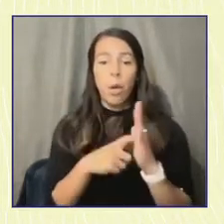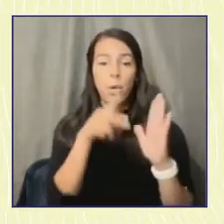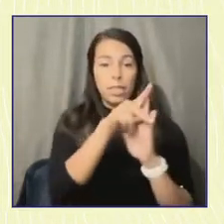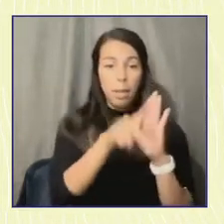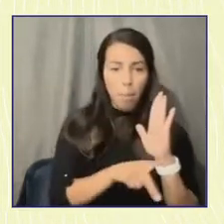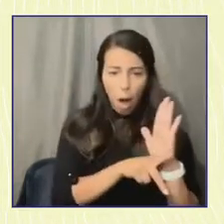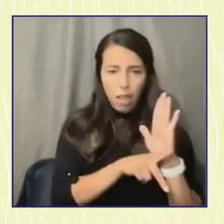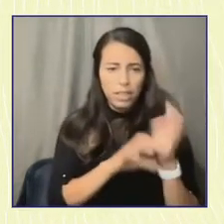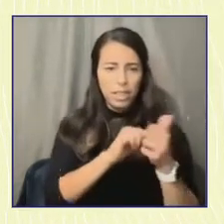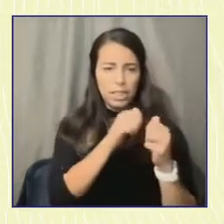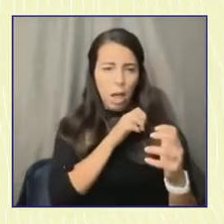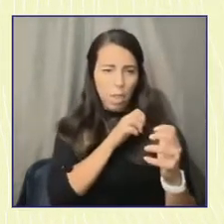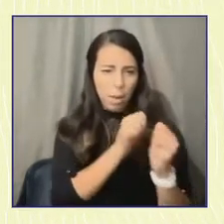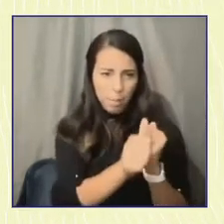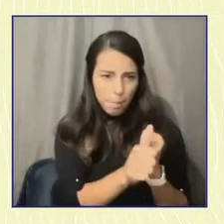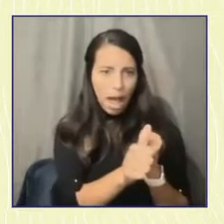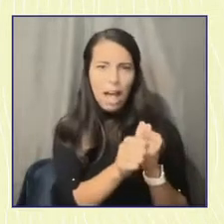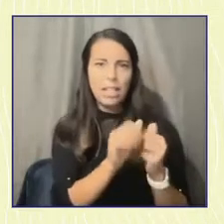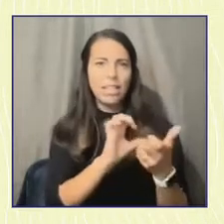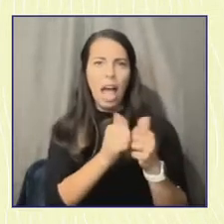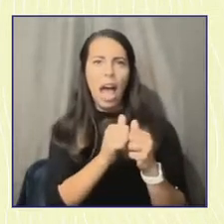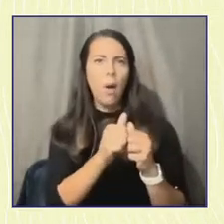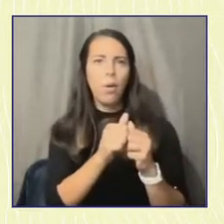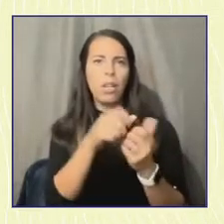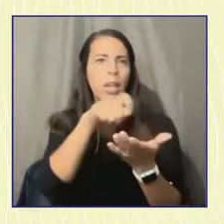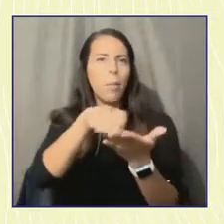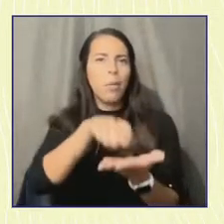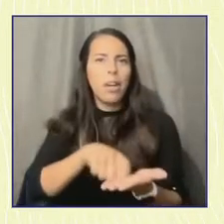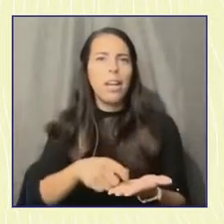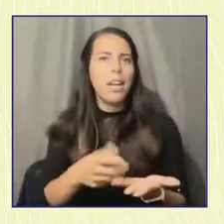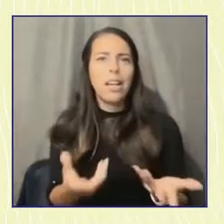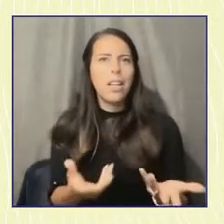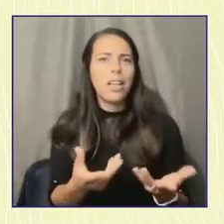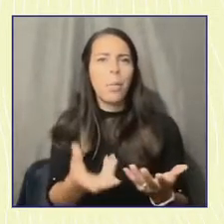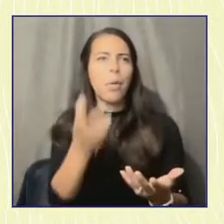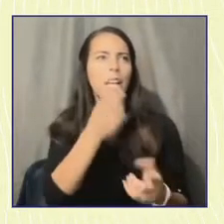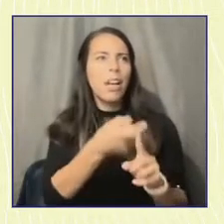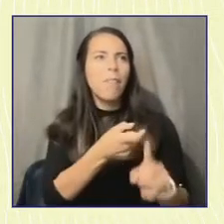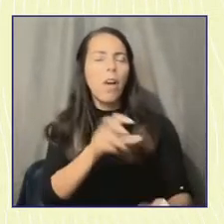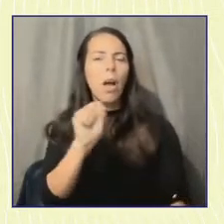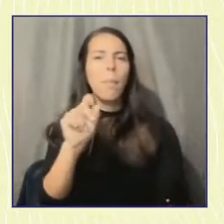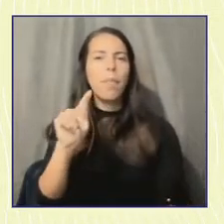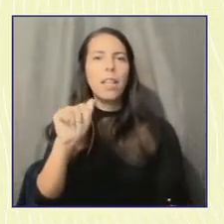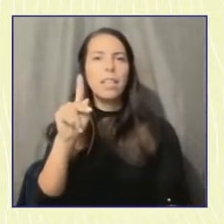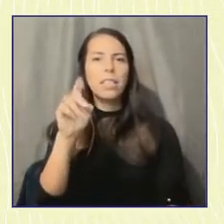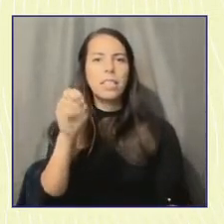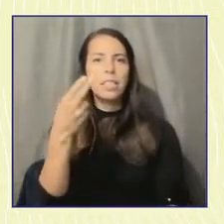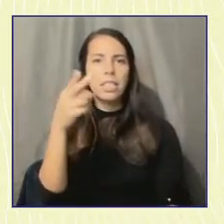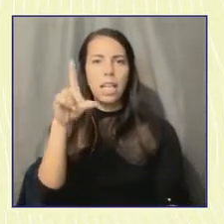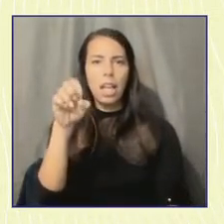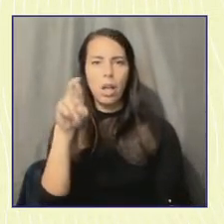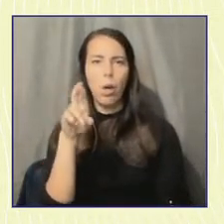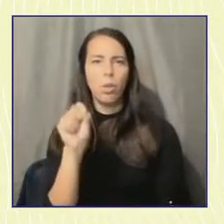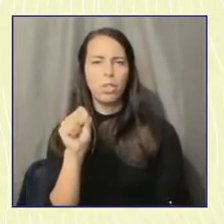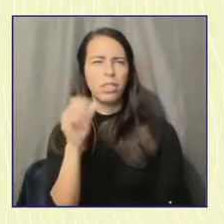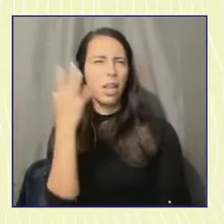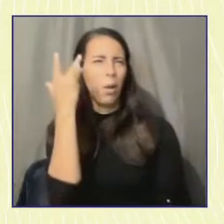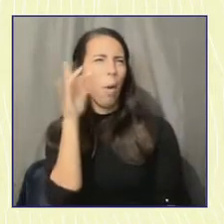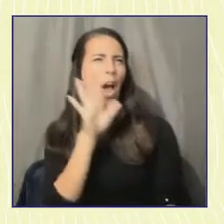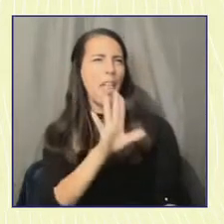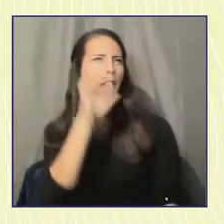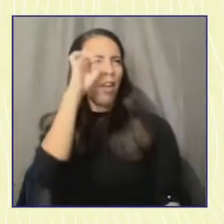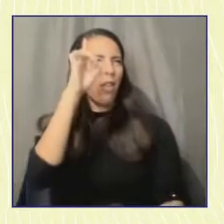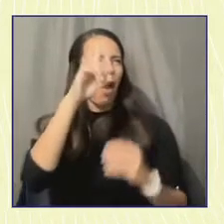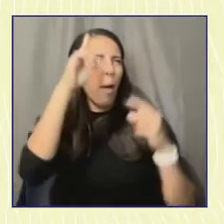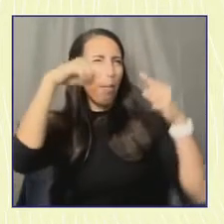response from stakeholders are like, why would you go about it in that way? You know, like, I think